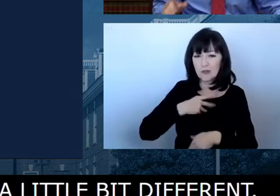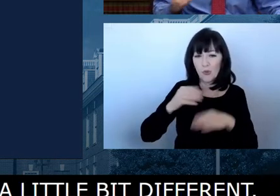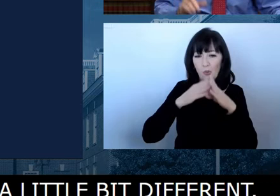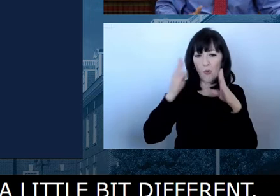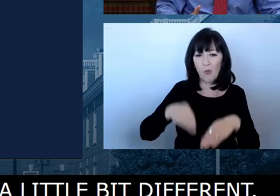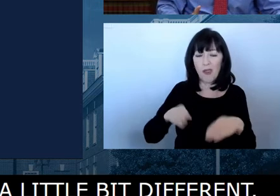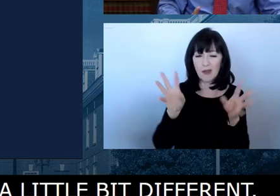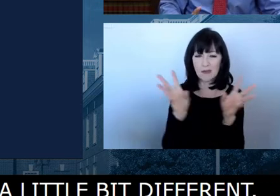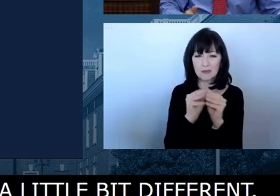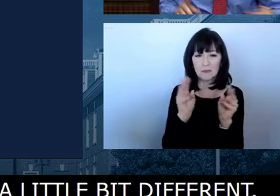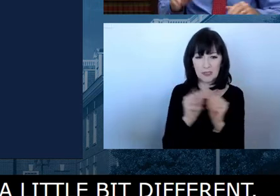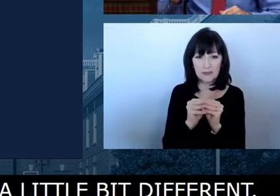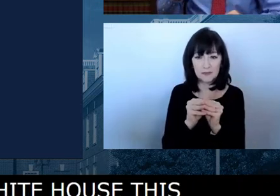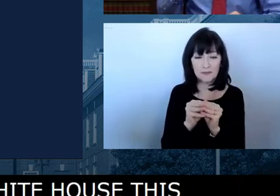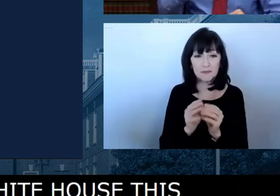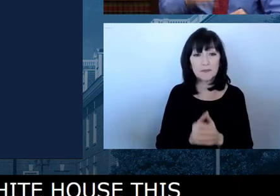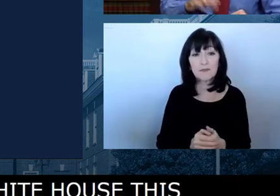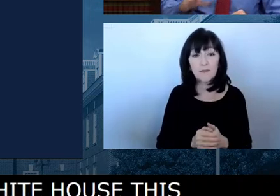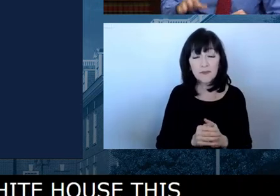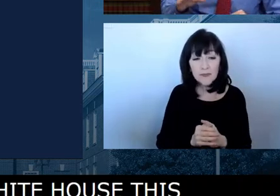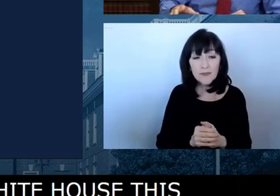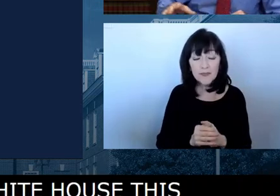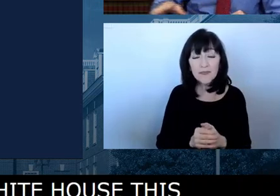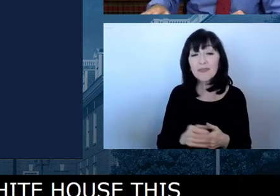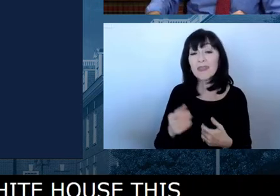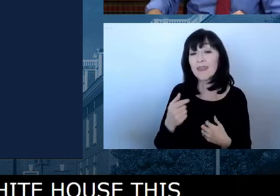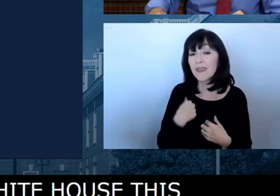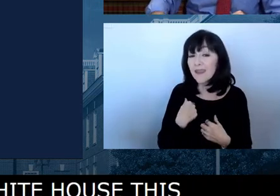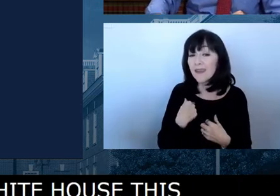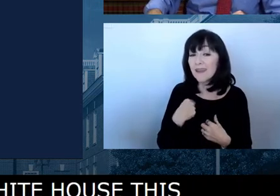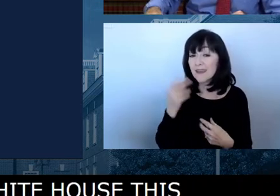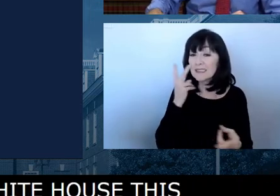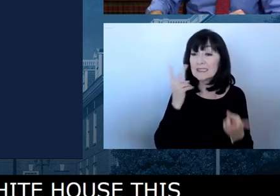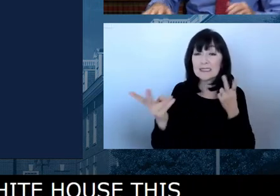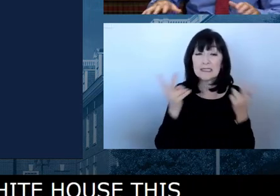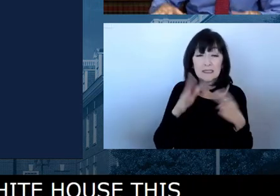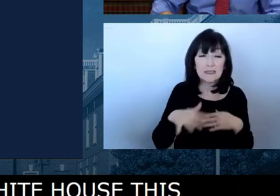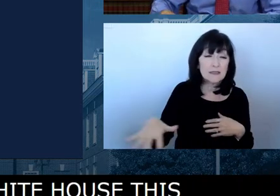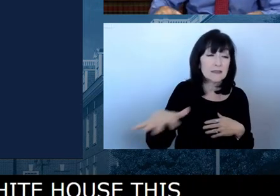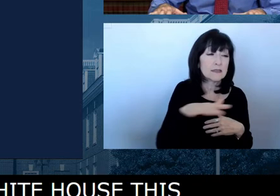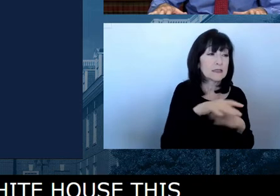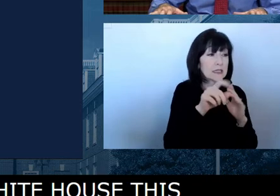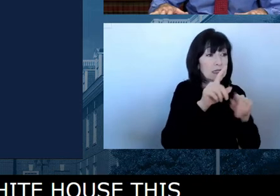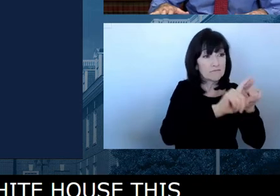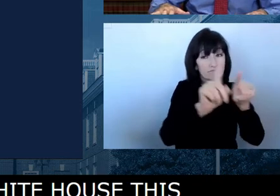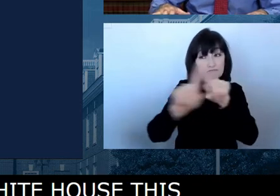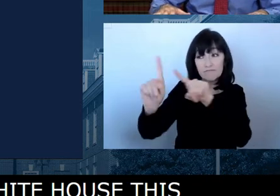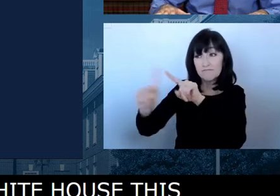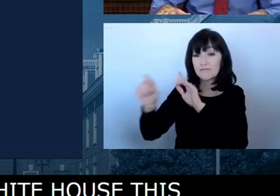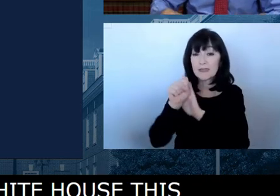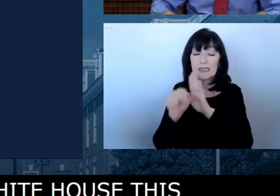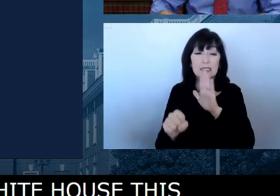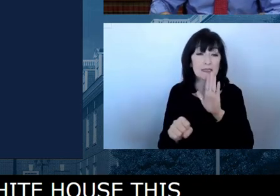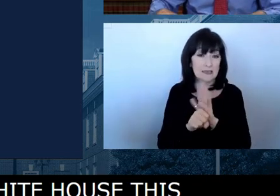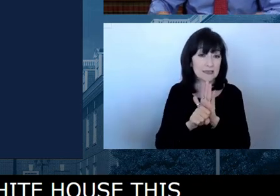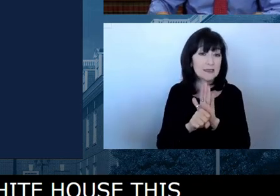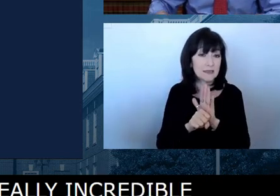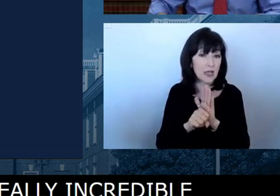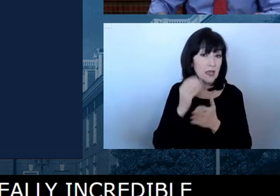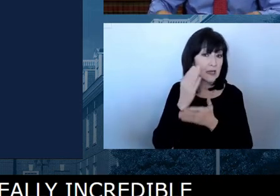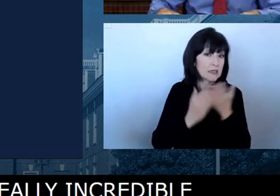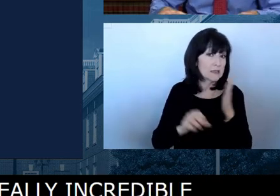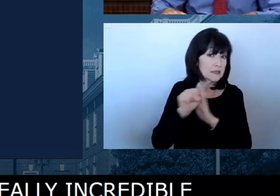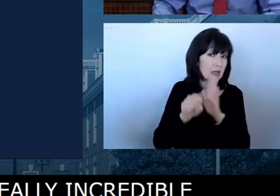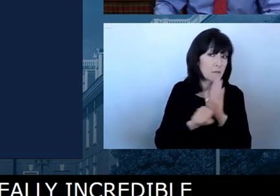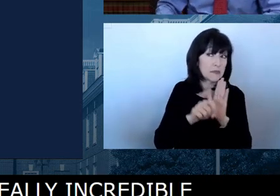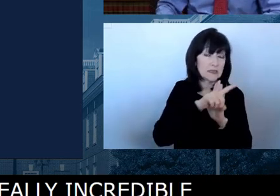events, and in fact, as I look across the states, and we do this a lot, the states that are more effective have